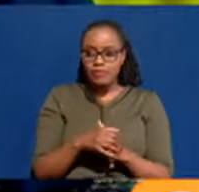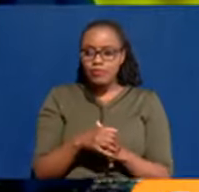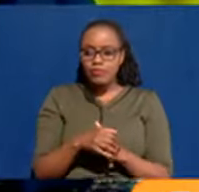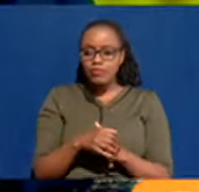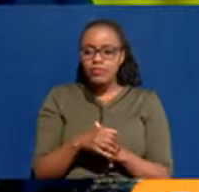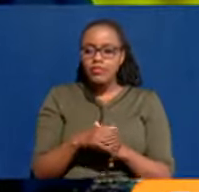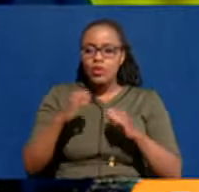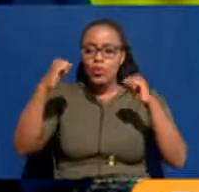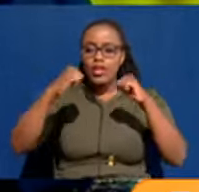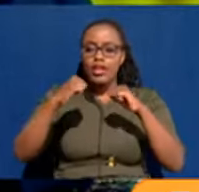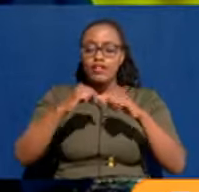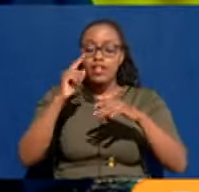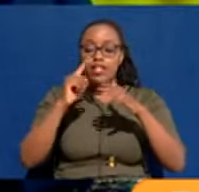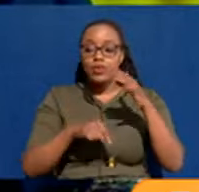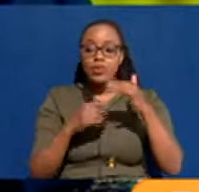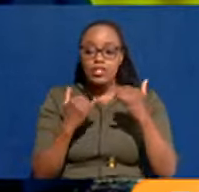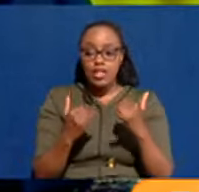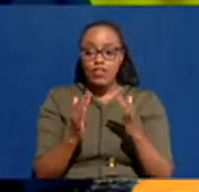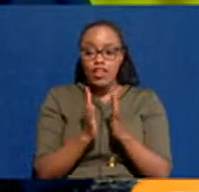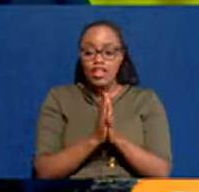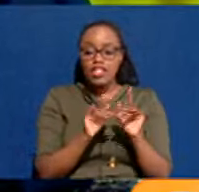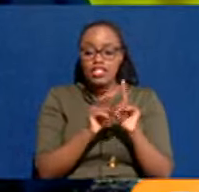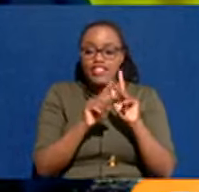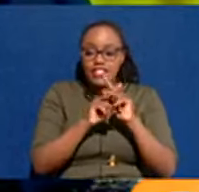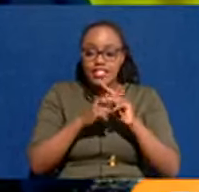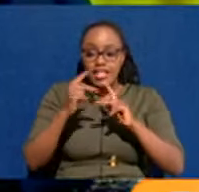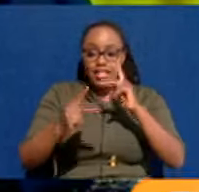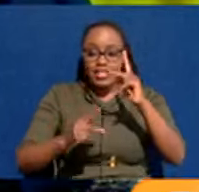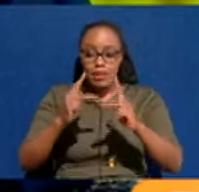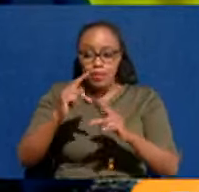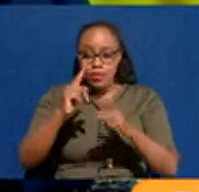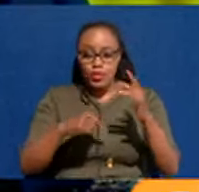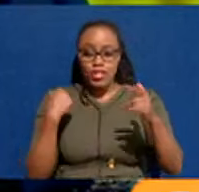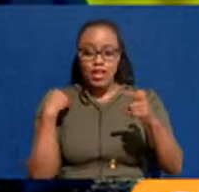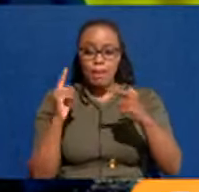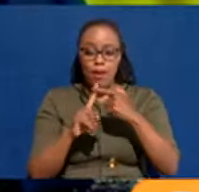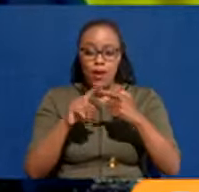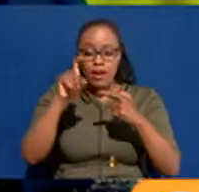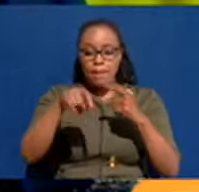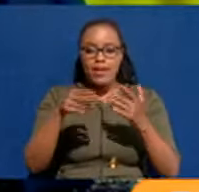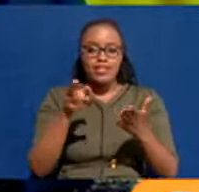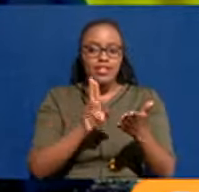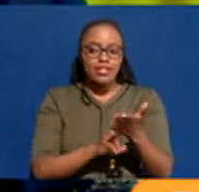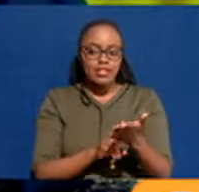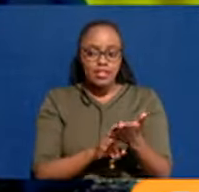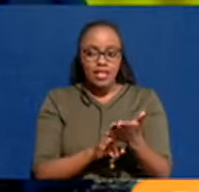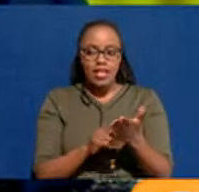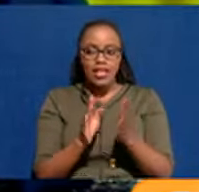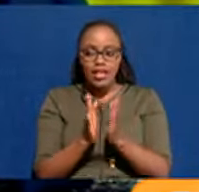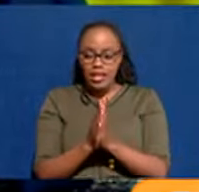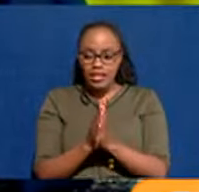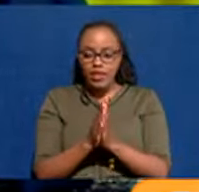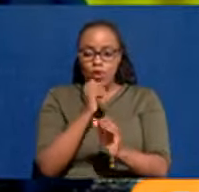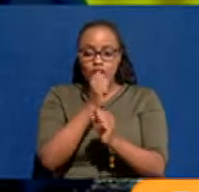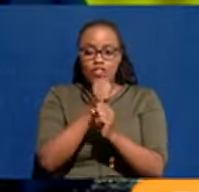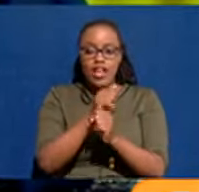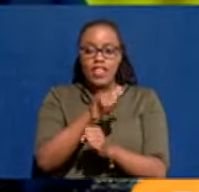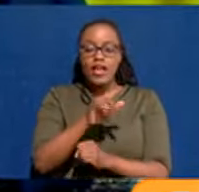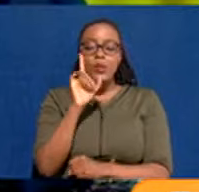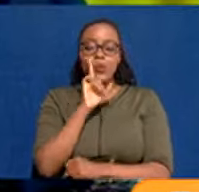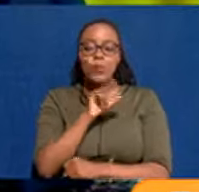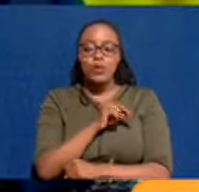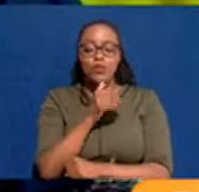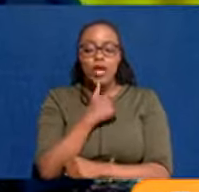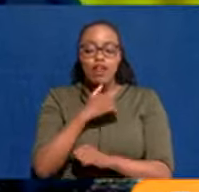And what we've agreed, and we started the process, was that number one, we must register. And we've done it. You know, we've